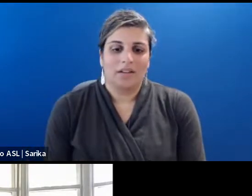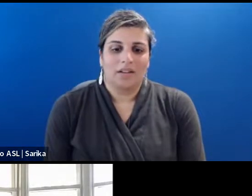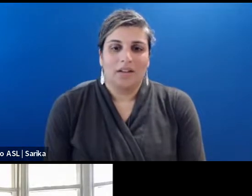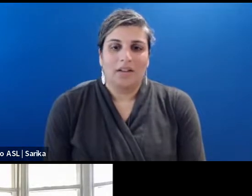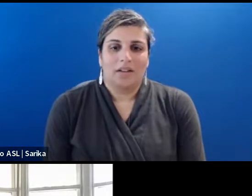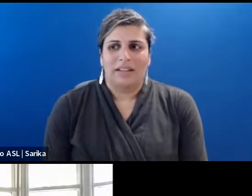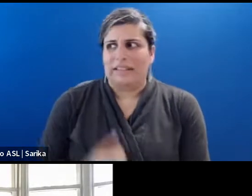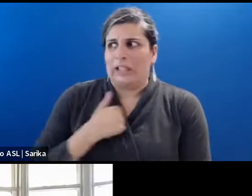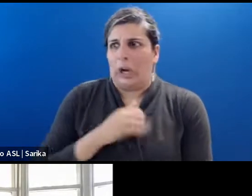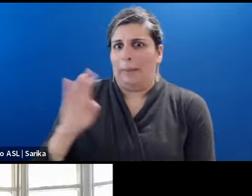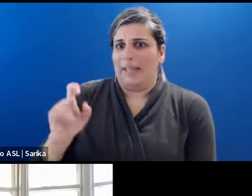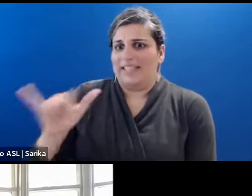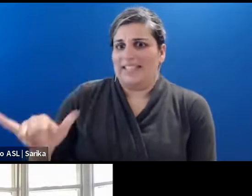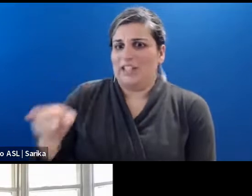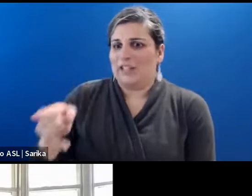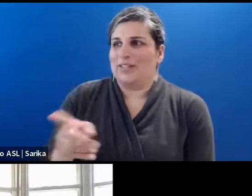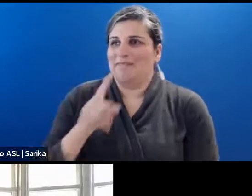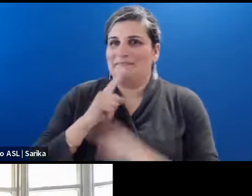I'm sorry, Betsy, you're on mute.